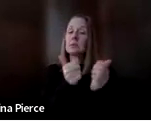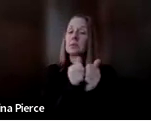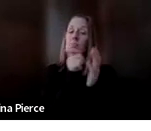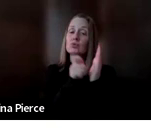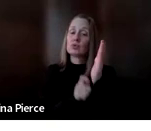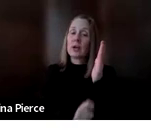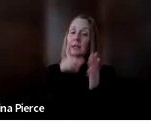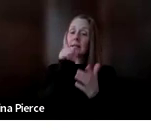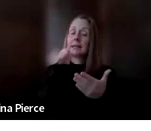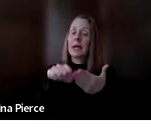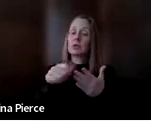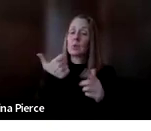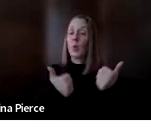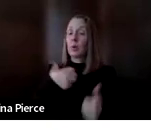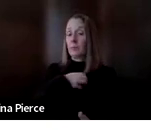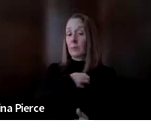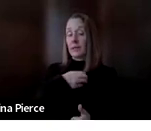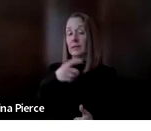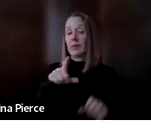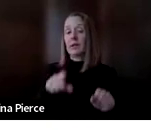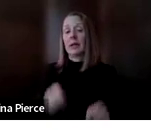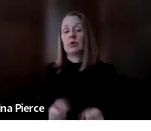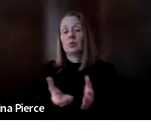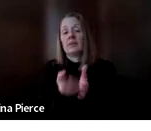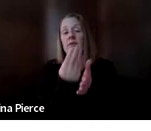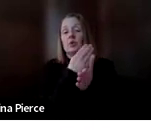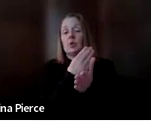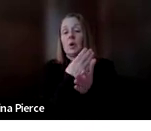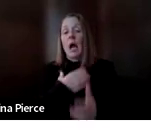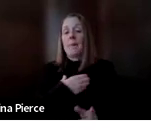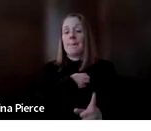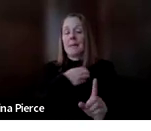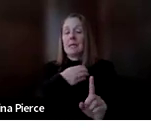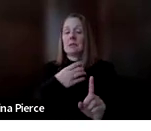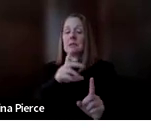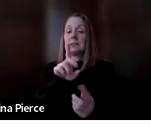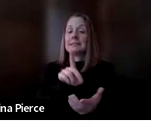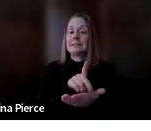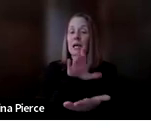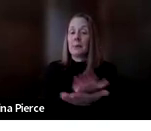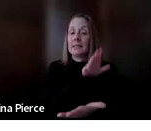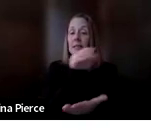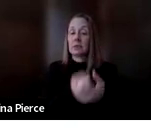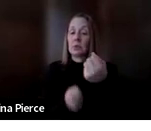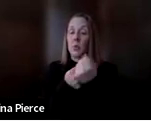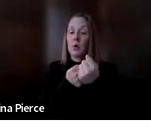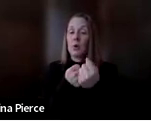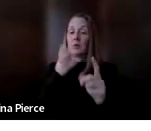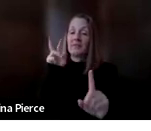they can help review appeal document review appeal documents and support with filing appeals um